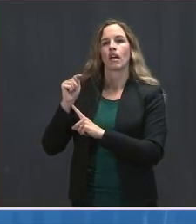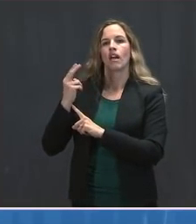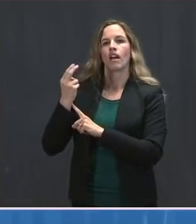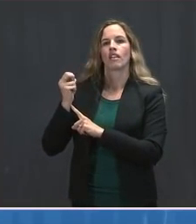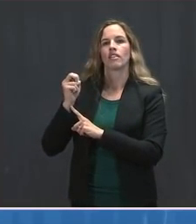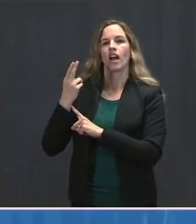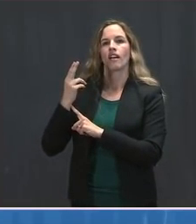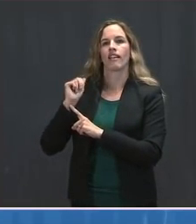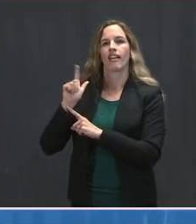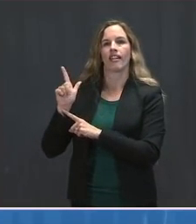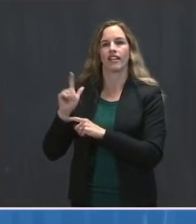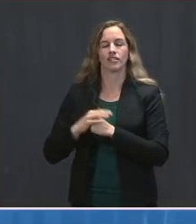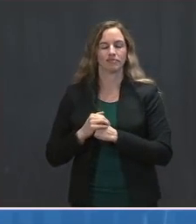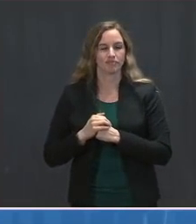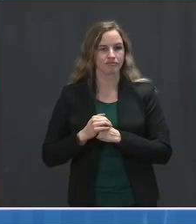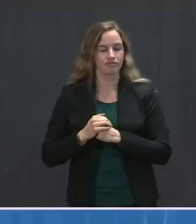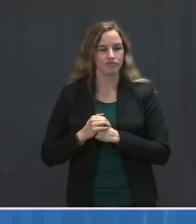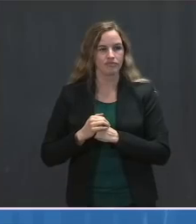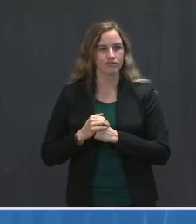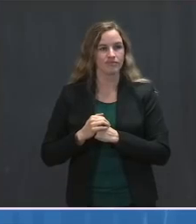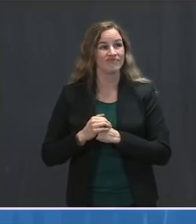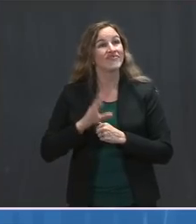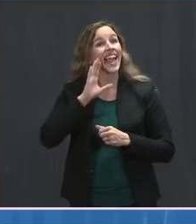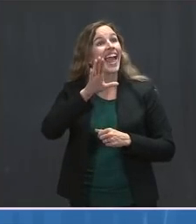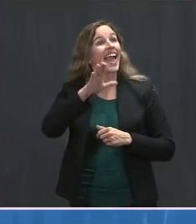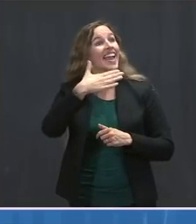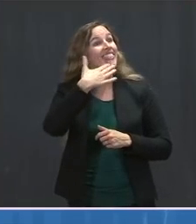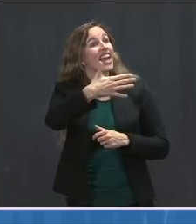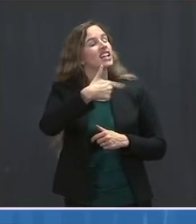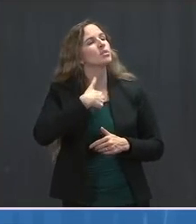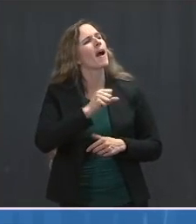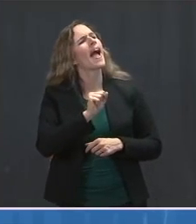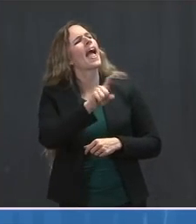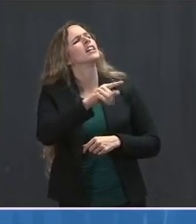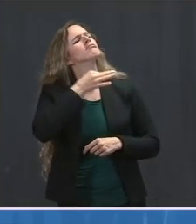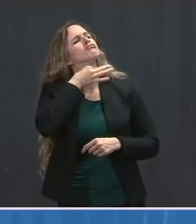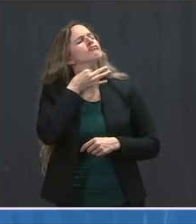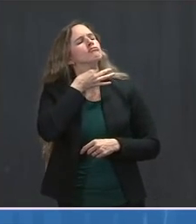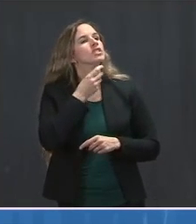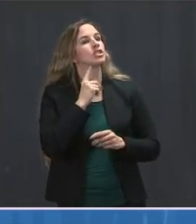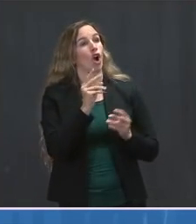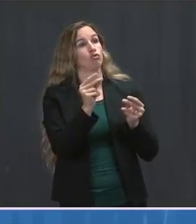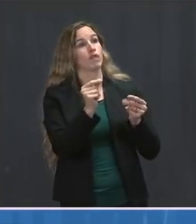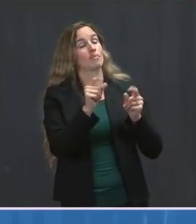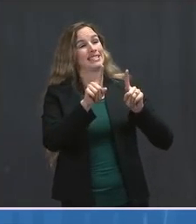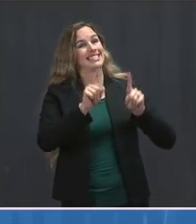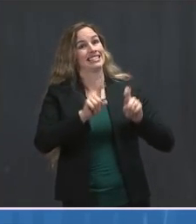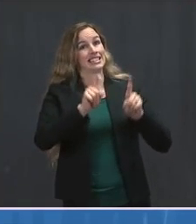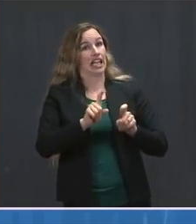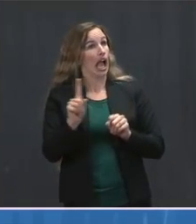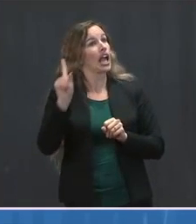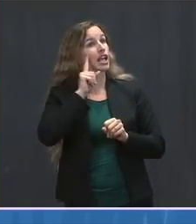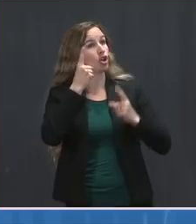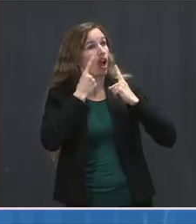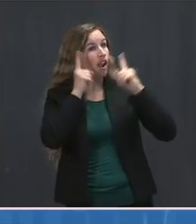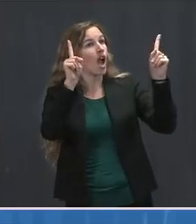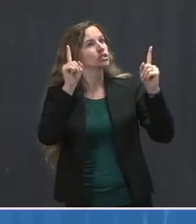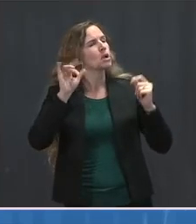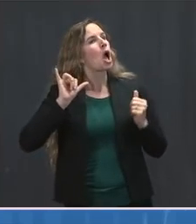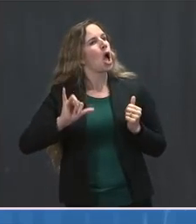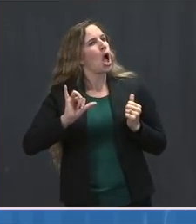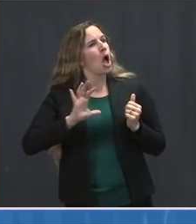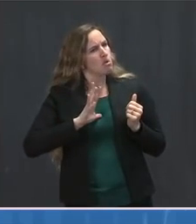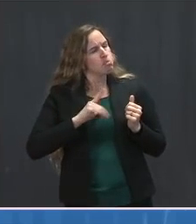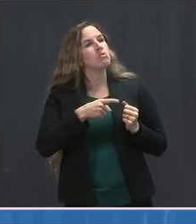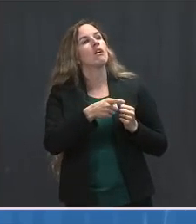Hey, thanks. I wanted to ask on rapid testing. I hear the announcements you're making. Some people